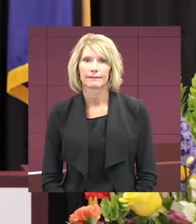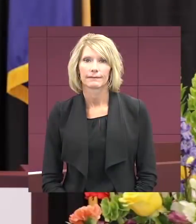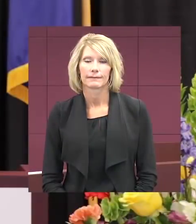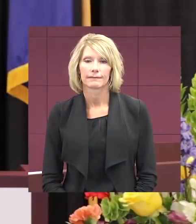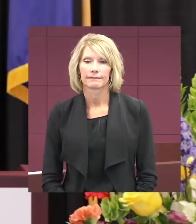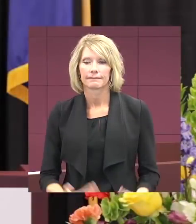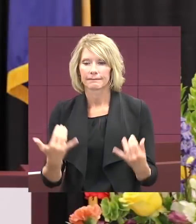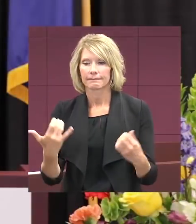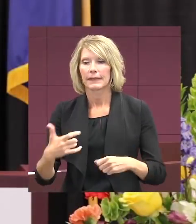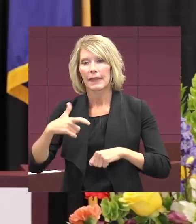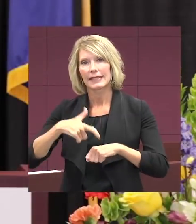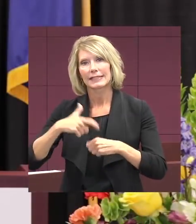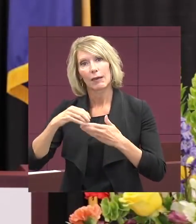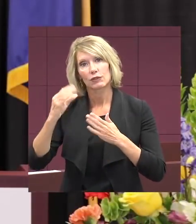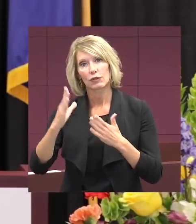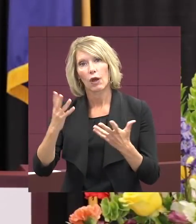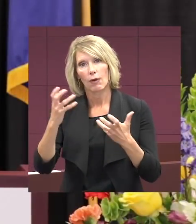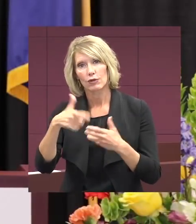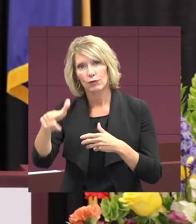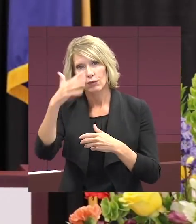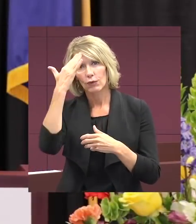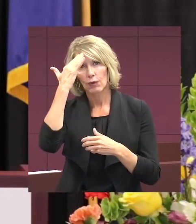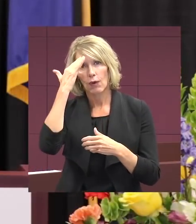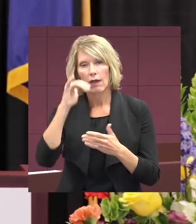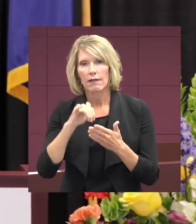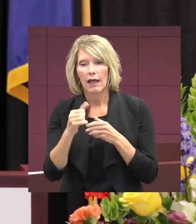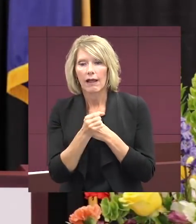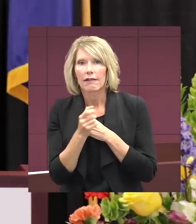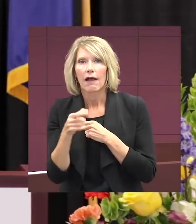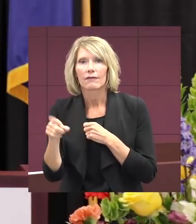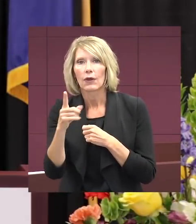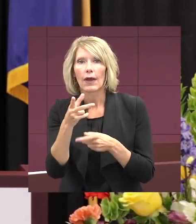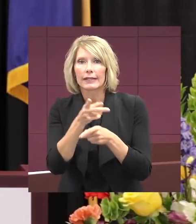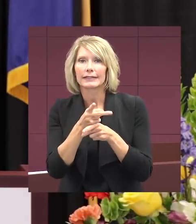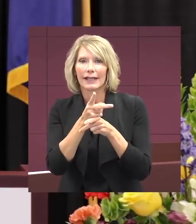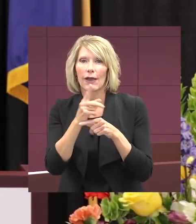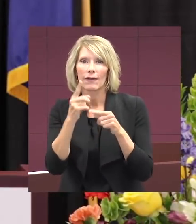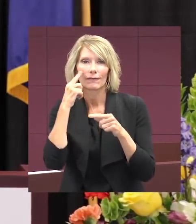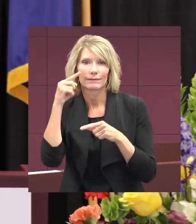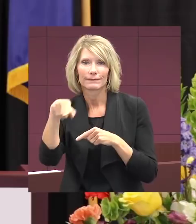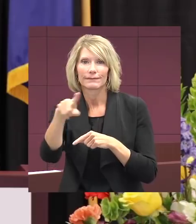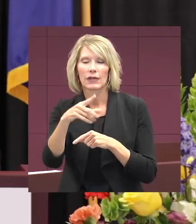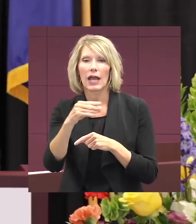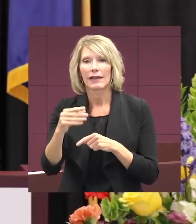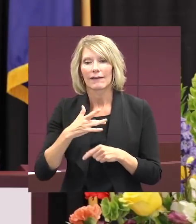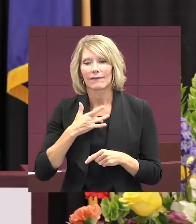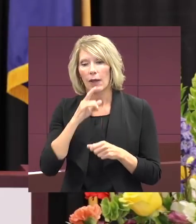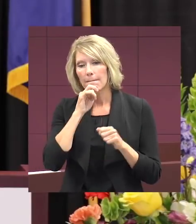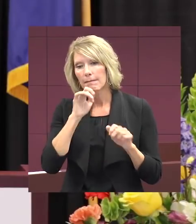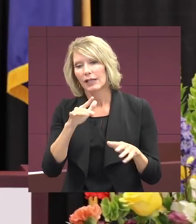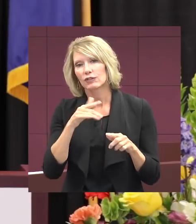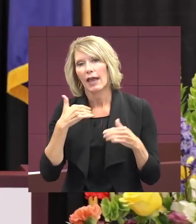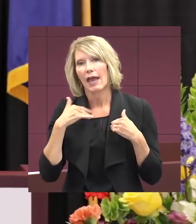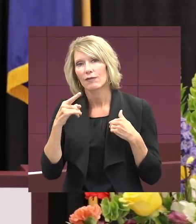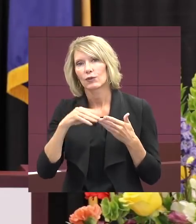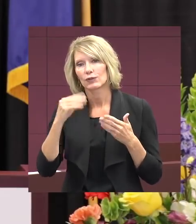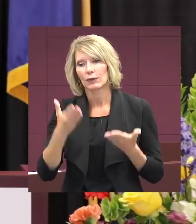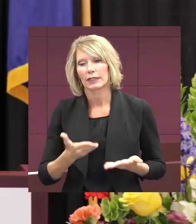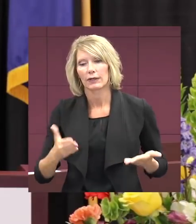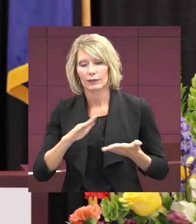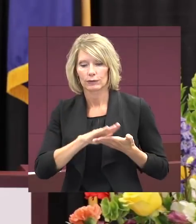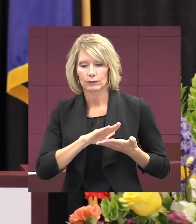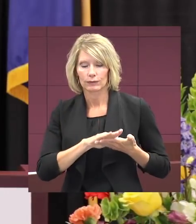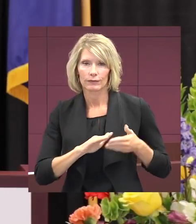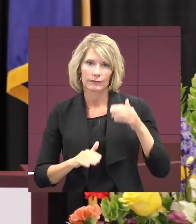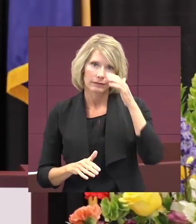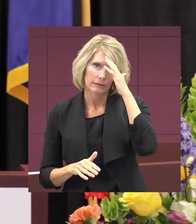At this time, students, I want you to know that I love you, and I care about you, and I feel blessed to have had you as a student at Northwest High